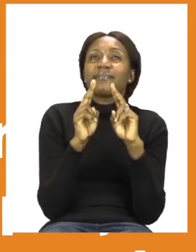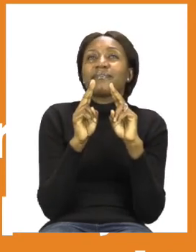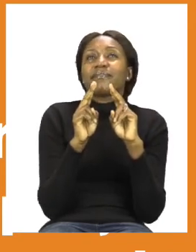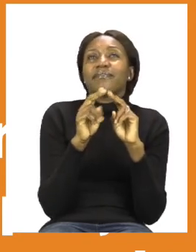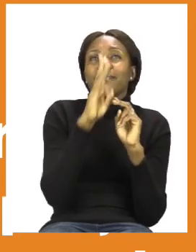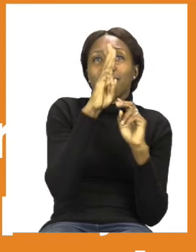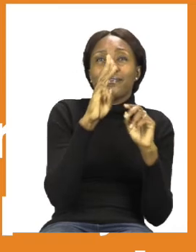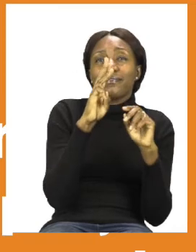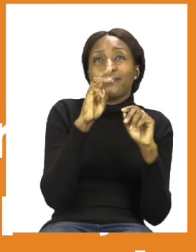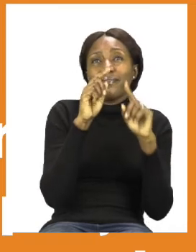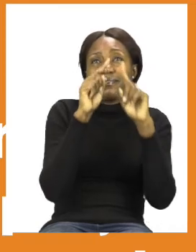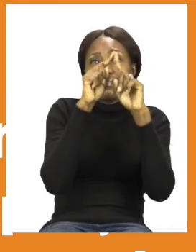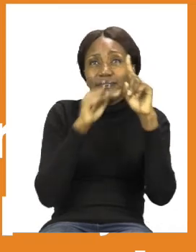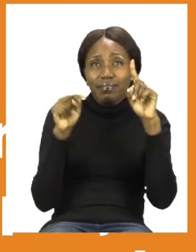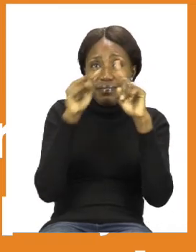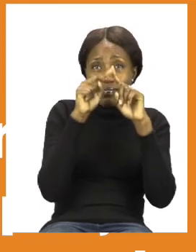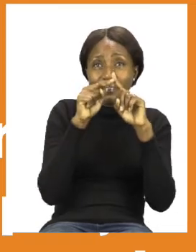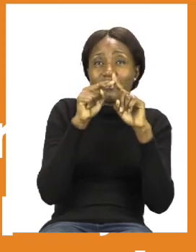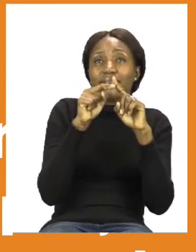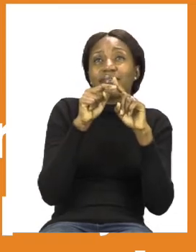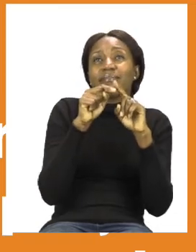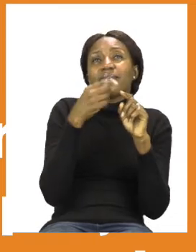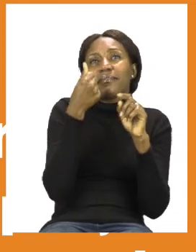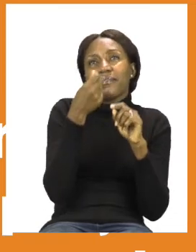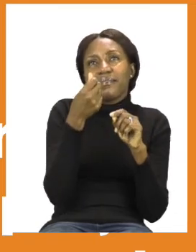syllables and money.